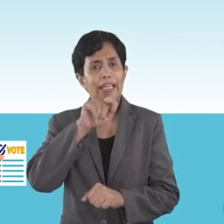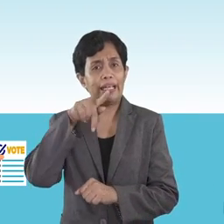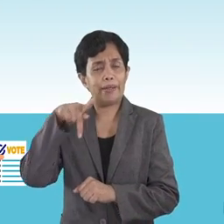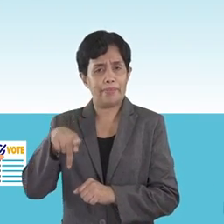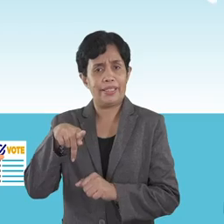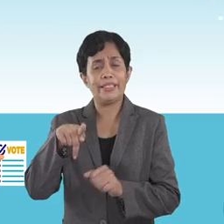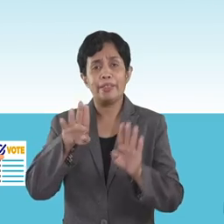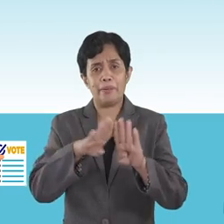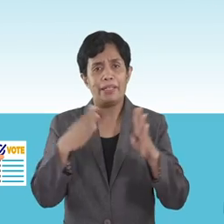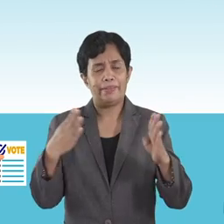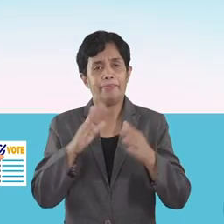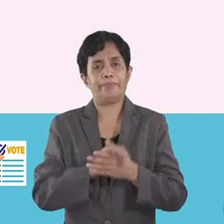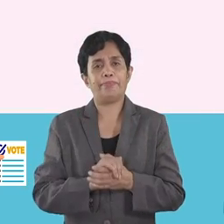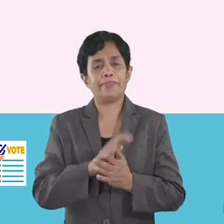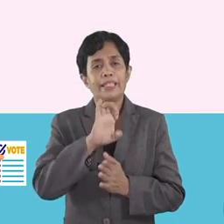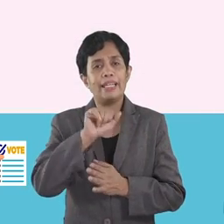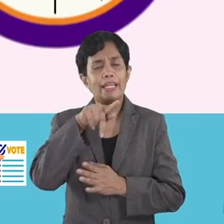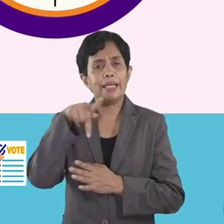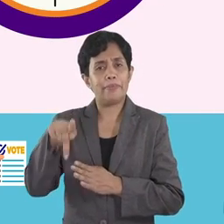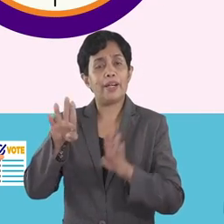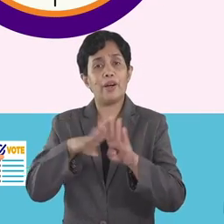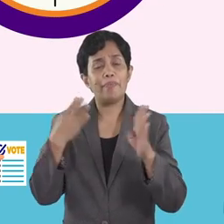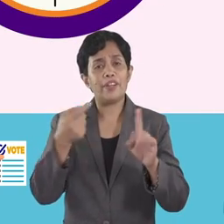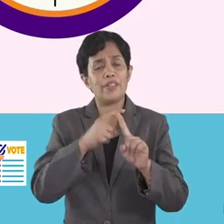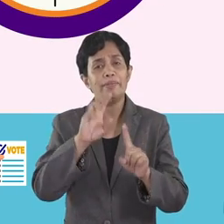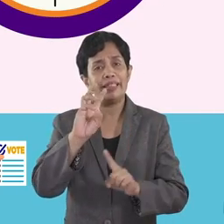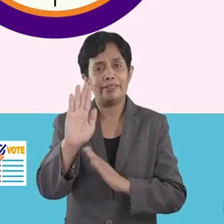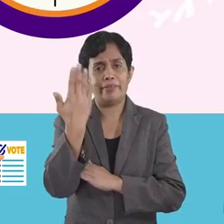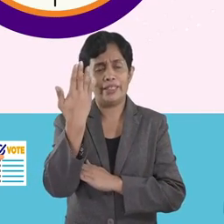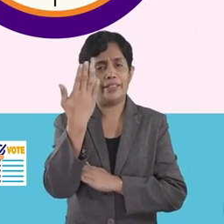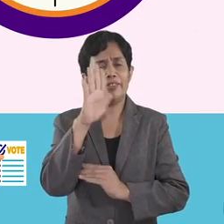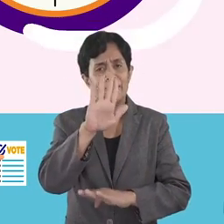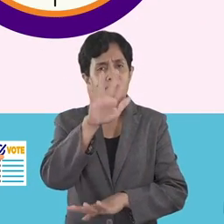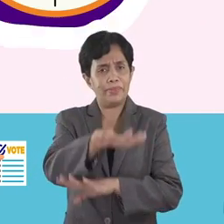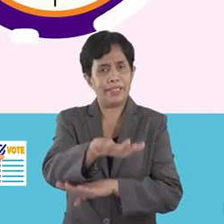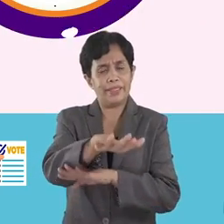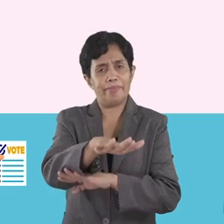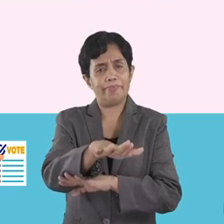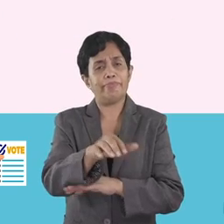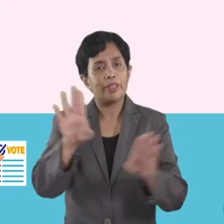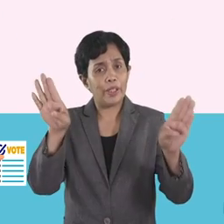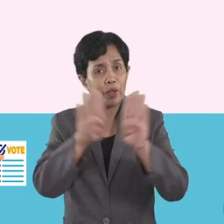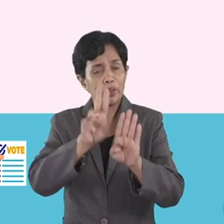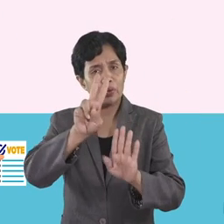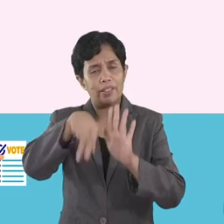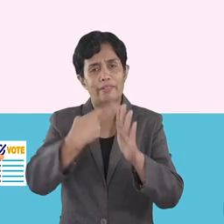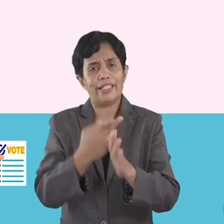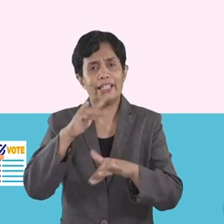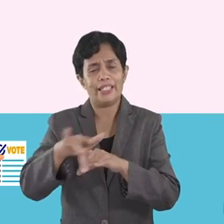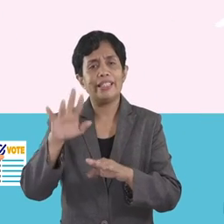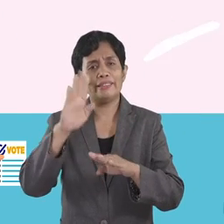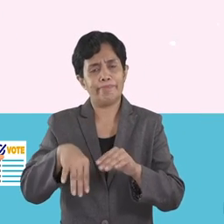EAPPs remain open? EAPPs will be open from 6 a.m. to 5 p.m. They will close two